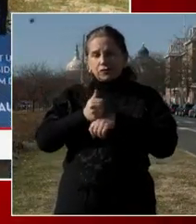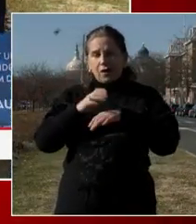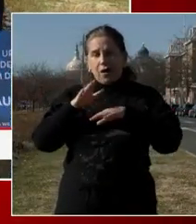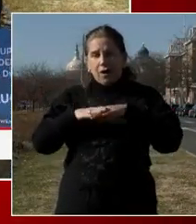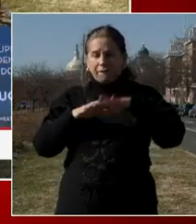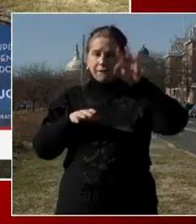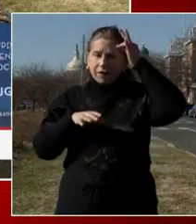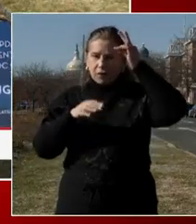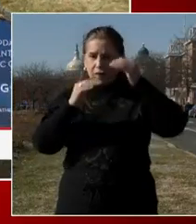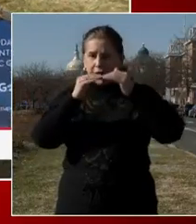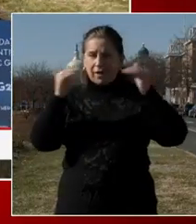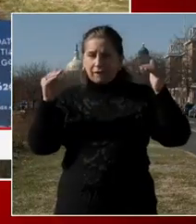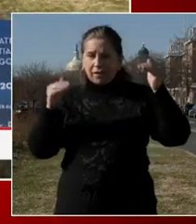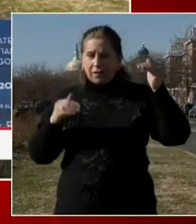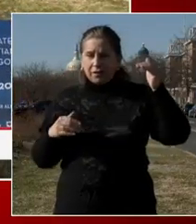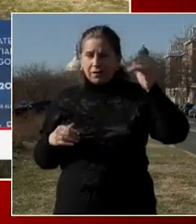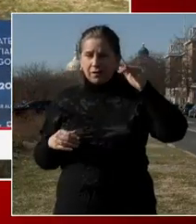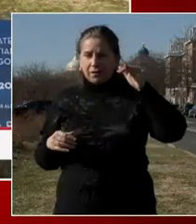court.